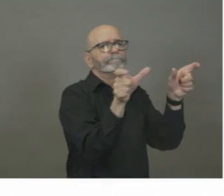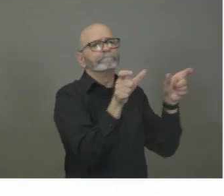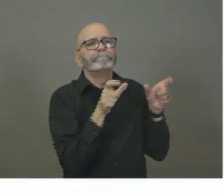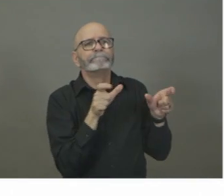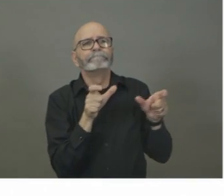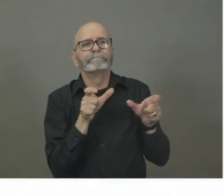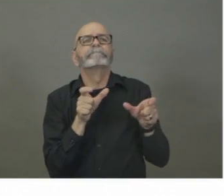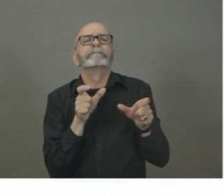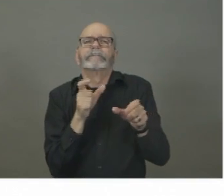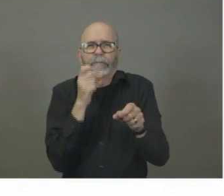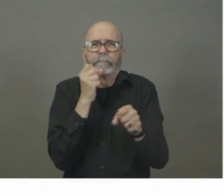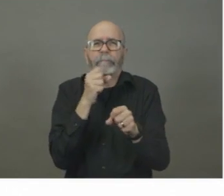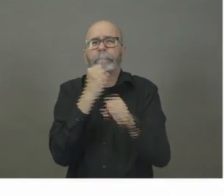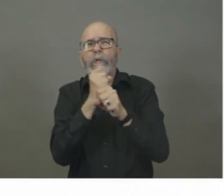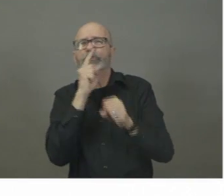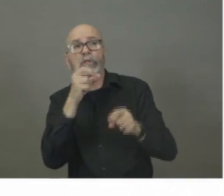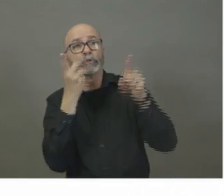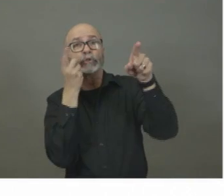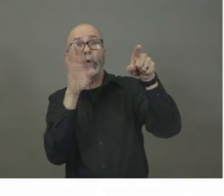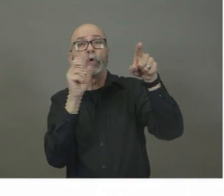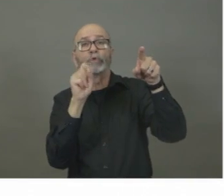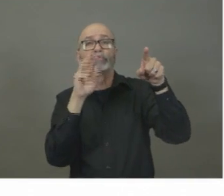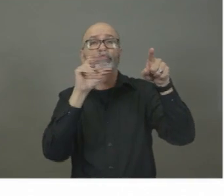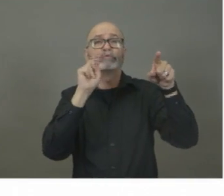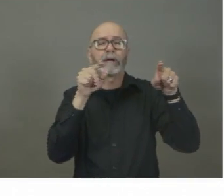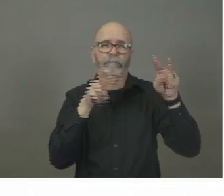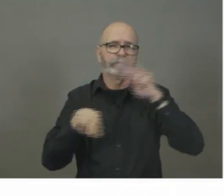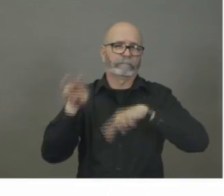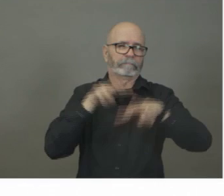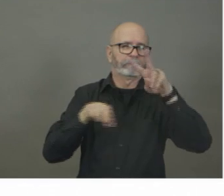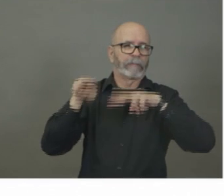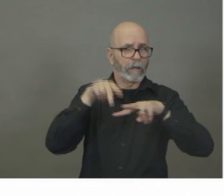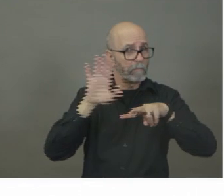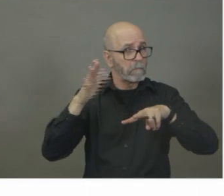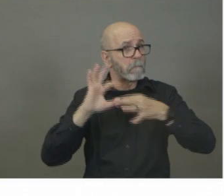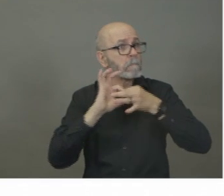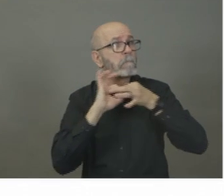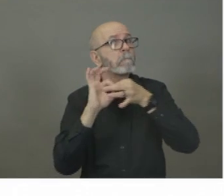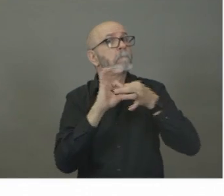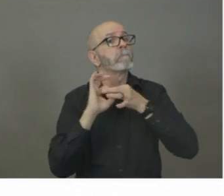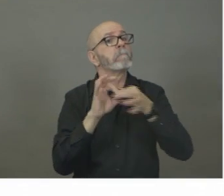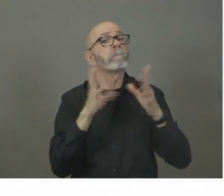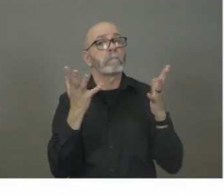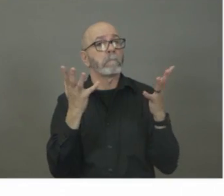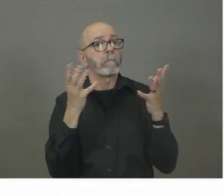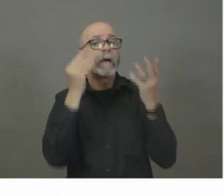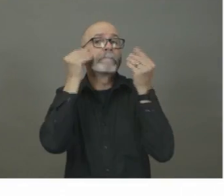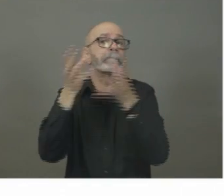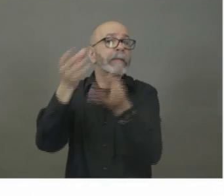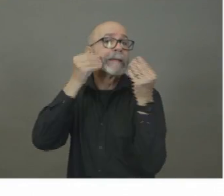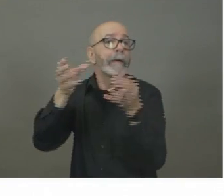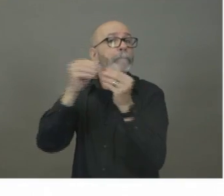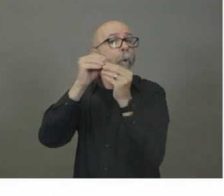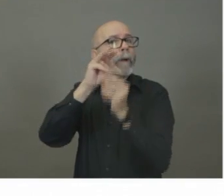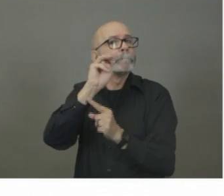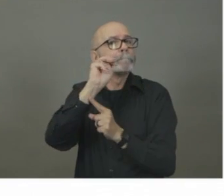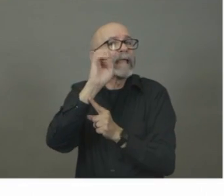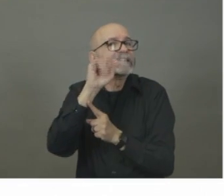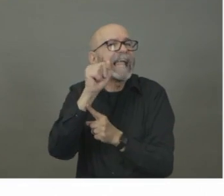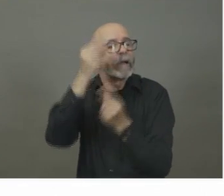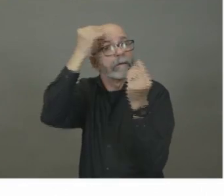of this for us. And I look forward to being with him to help continue to communicate to Nova Scotians that we're doing everything possible